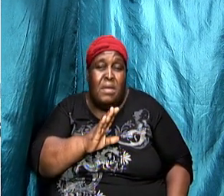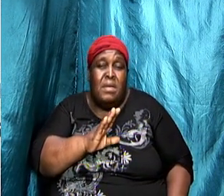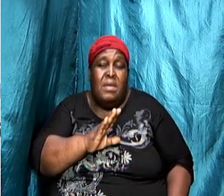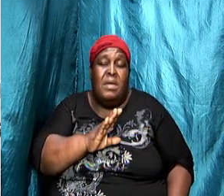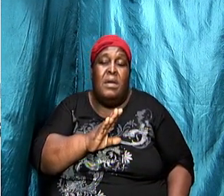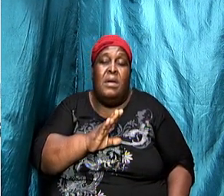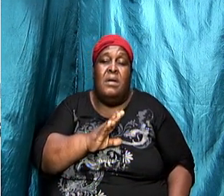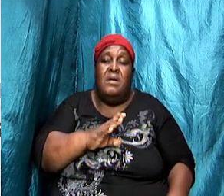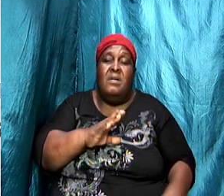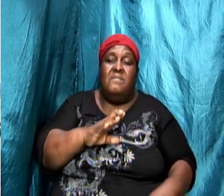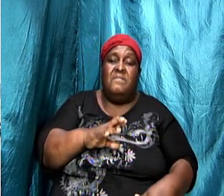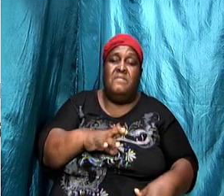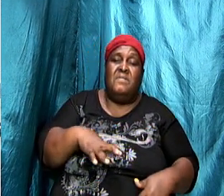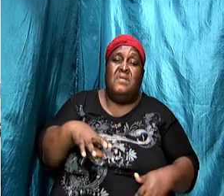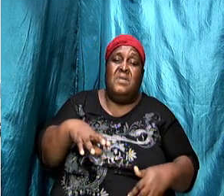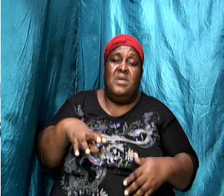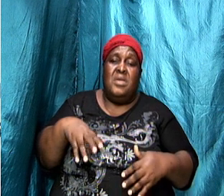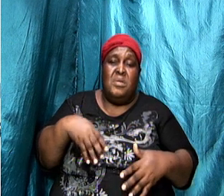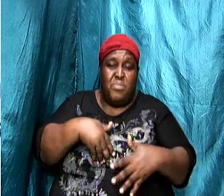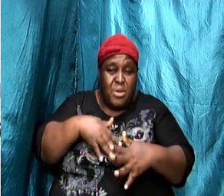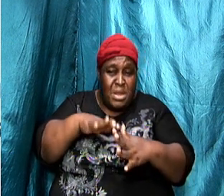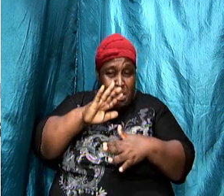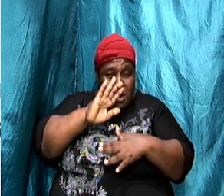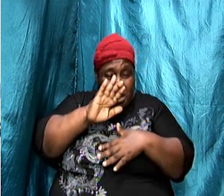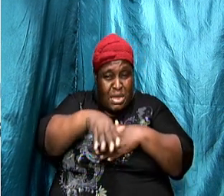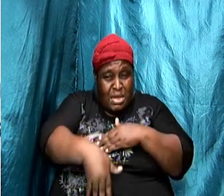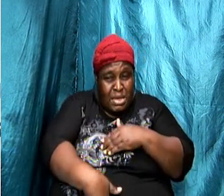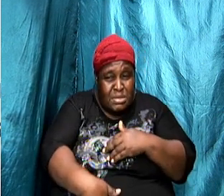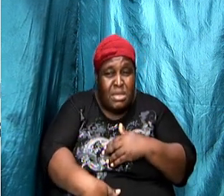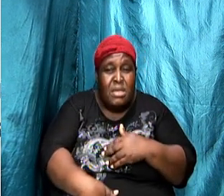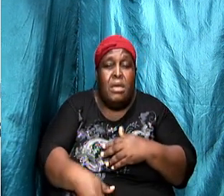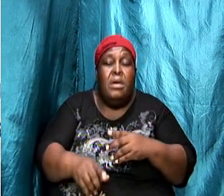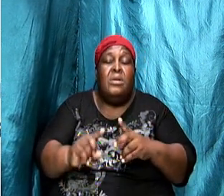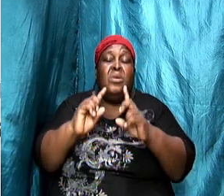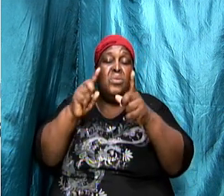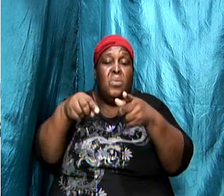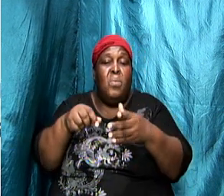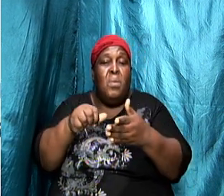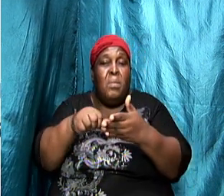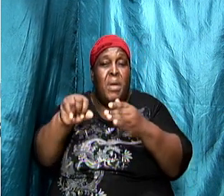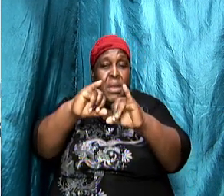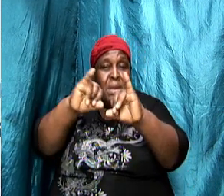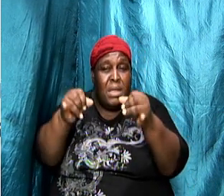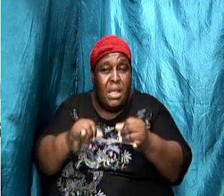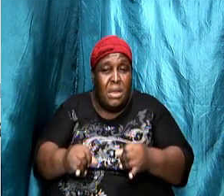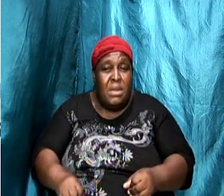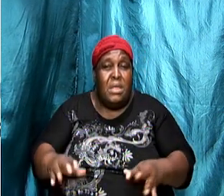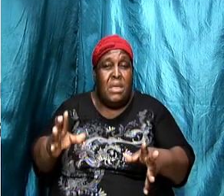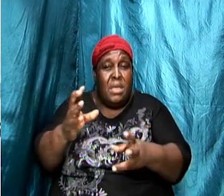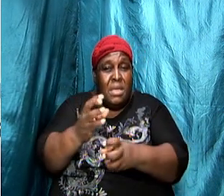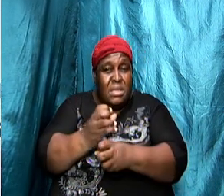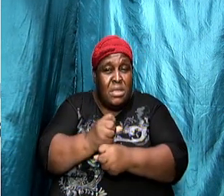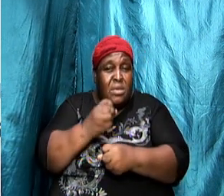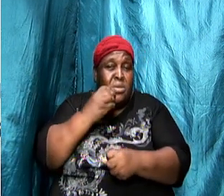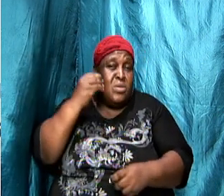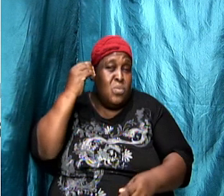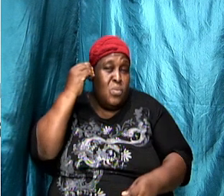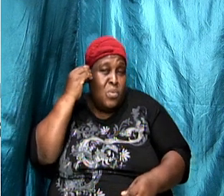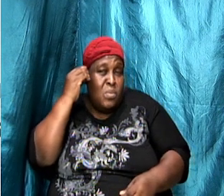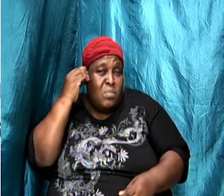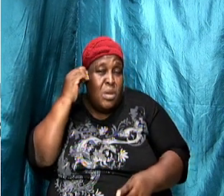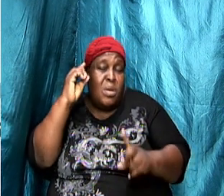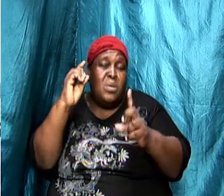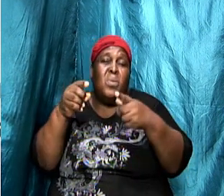mini god you could go and buy an idol of the fertility goddess and carry it home and at times you would go to the temple and